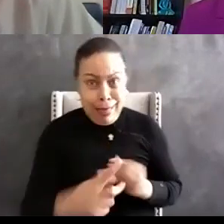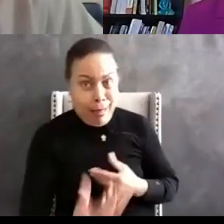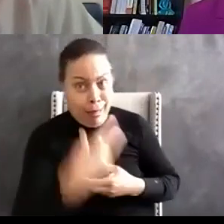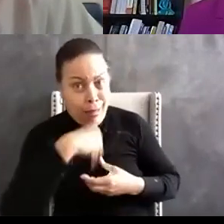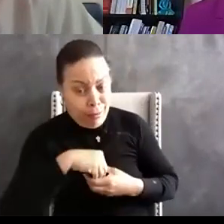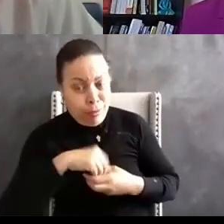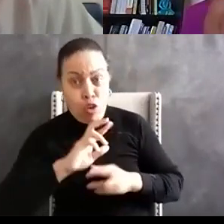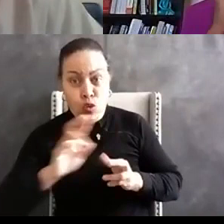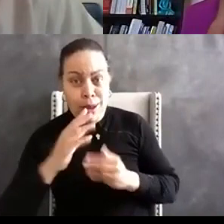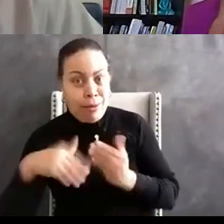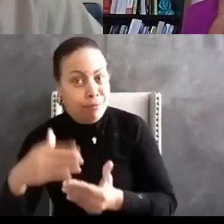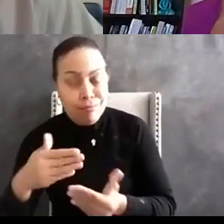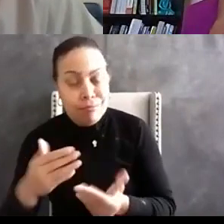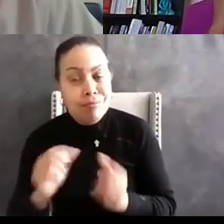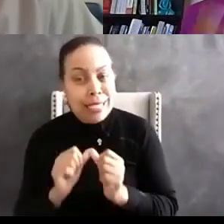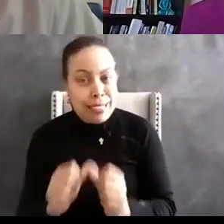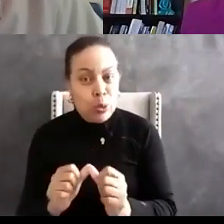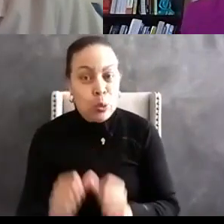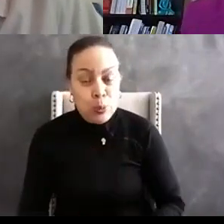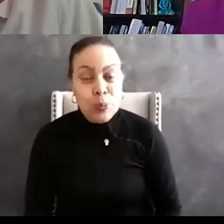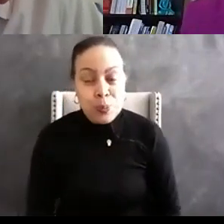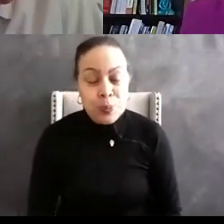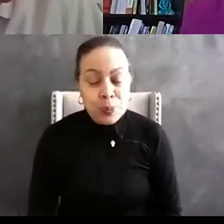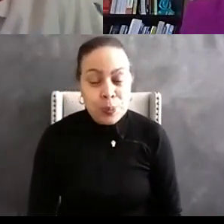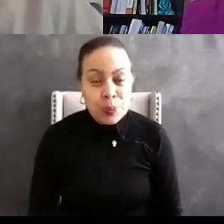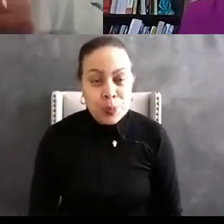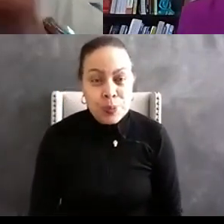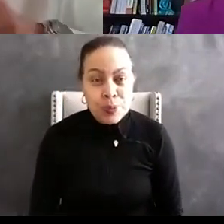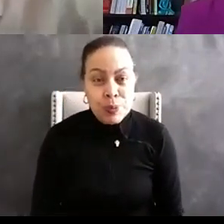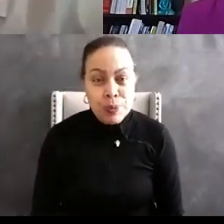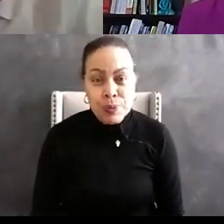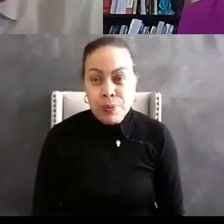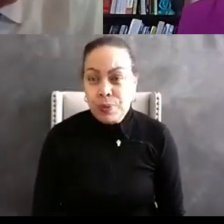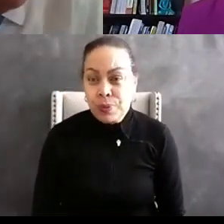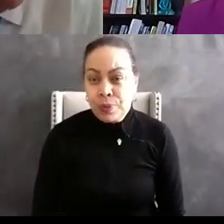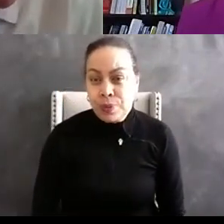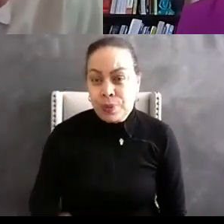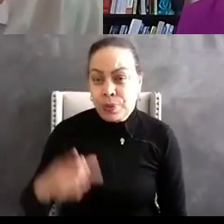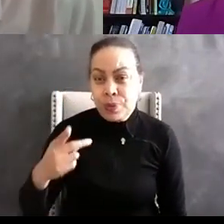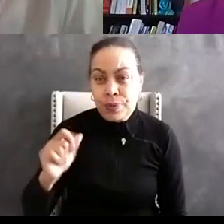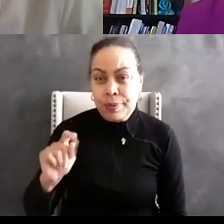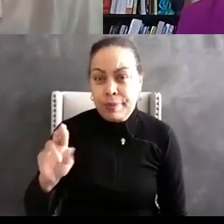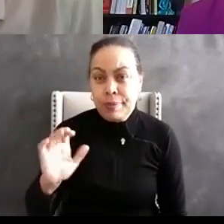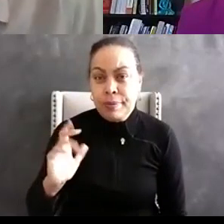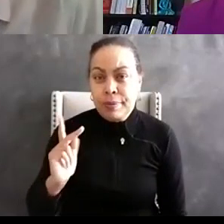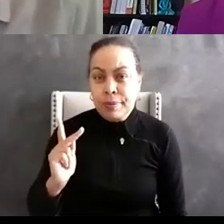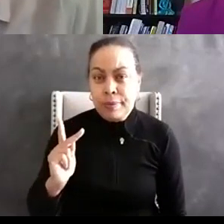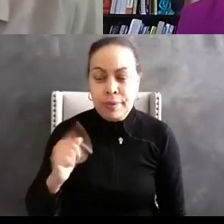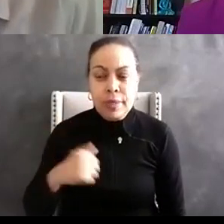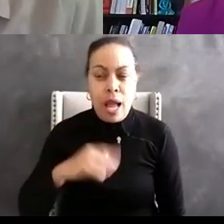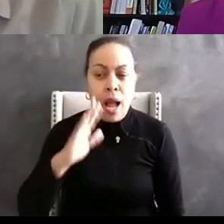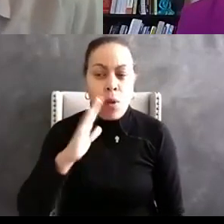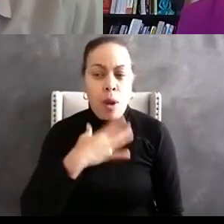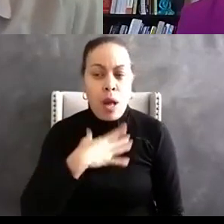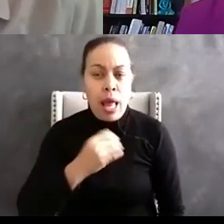and it becomes sustainable i'd like to uh i'd like to to to piggyback on that as well and and and you know this is not a